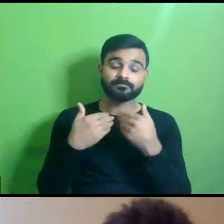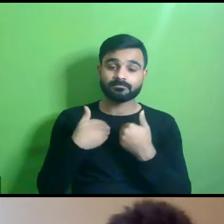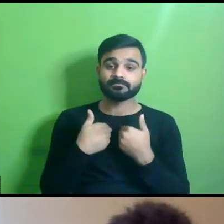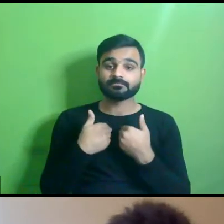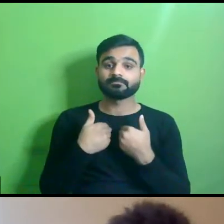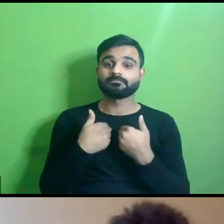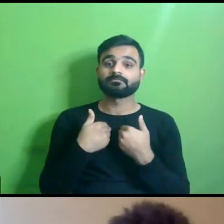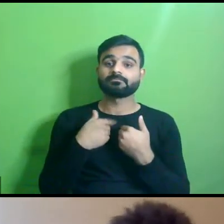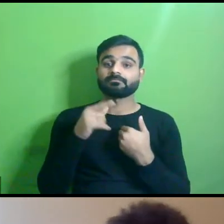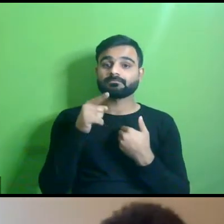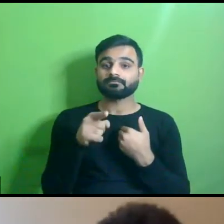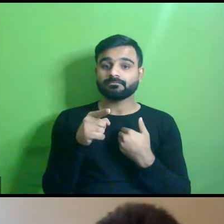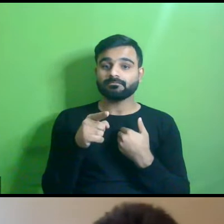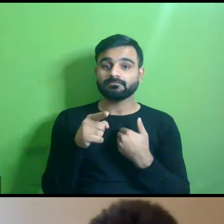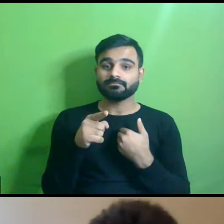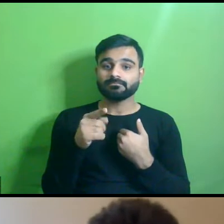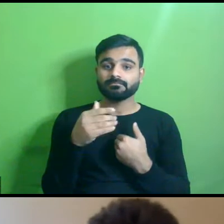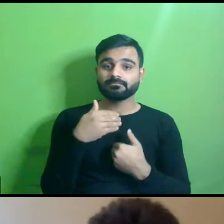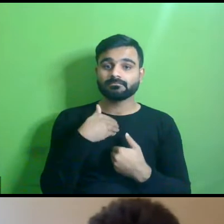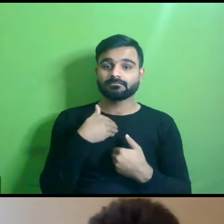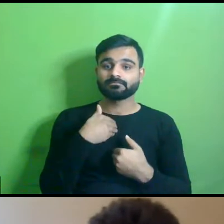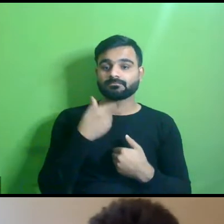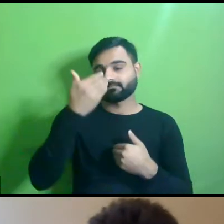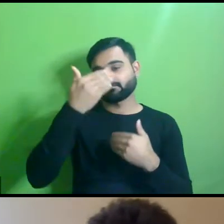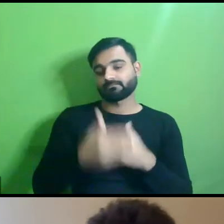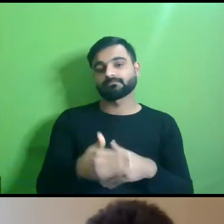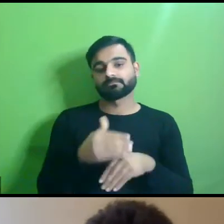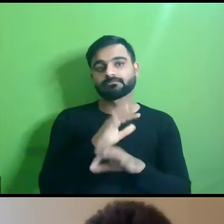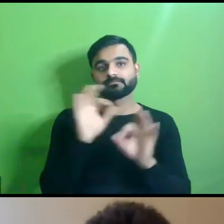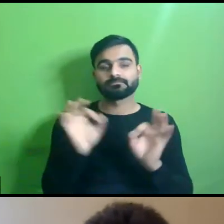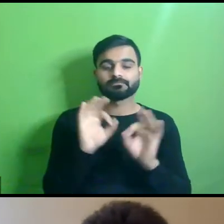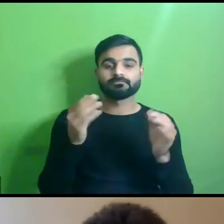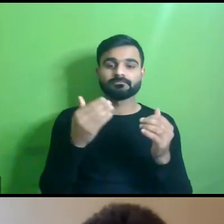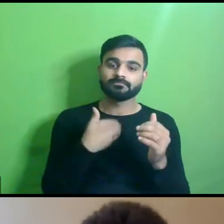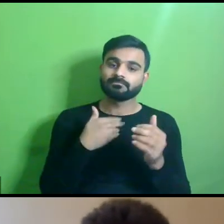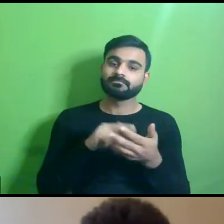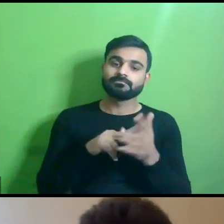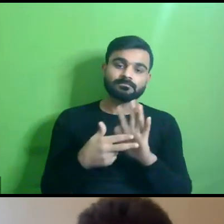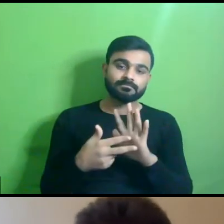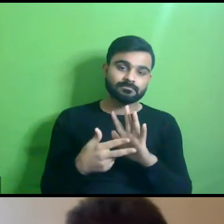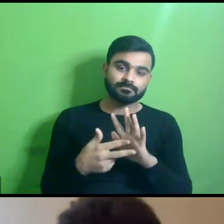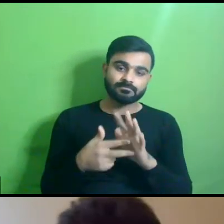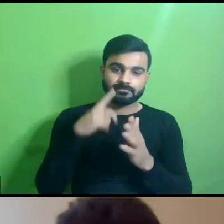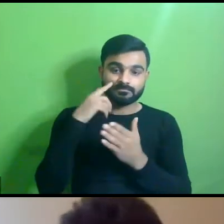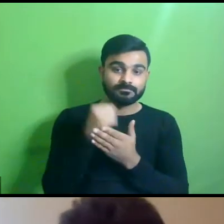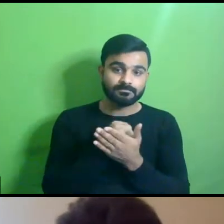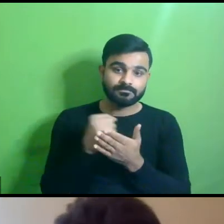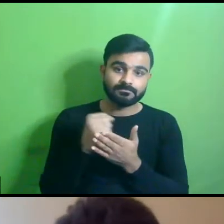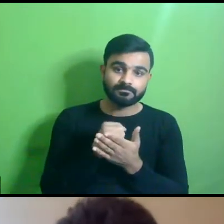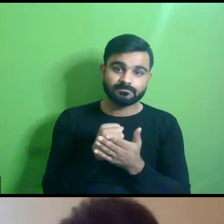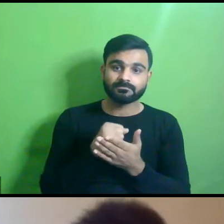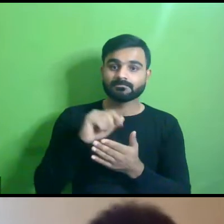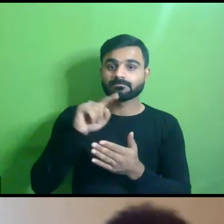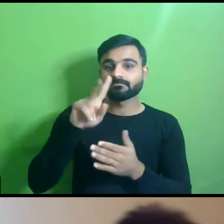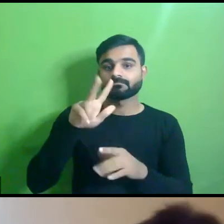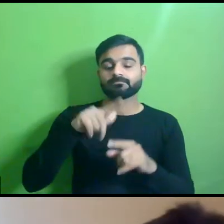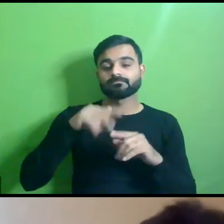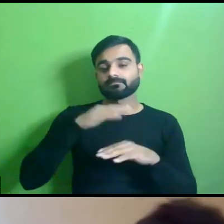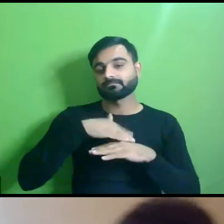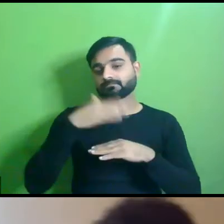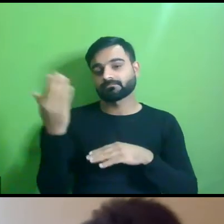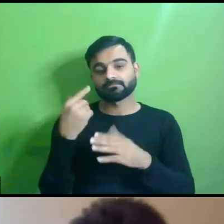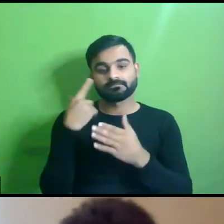i think it's not as mainstreamed yet um i i mean i've been practicing for 18 plus years and um